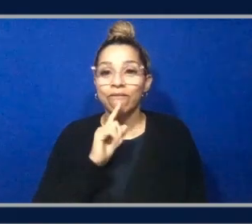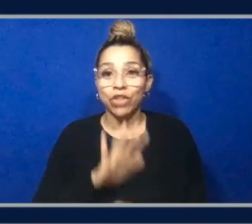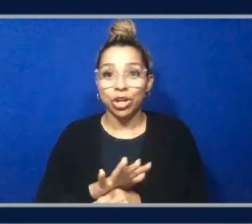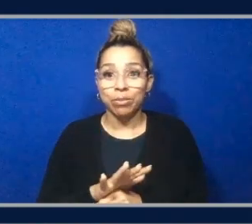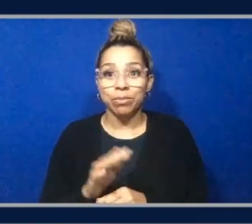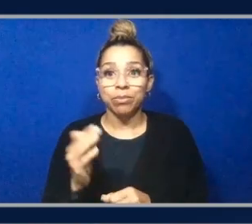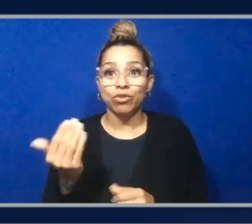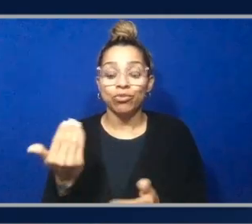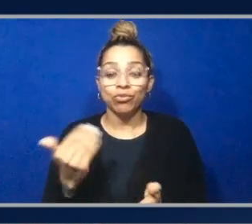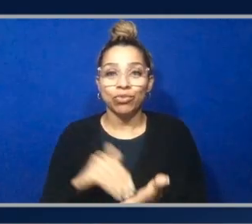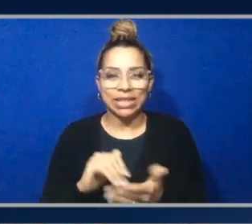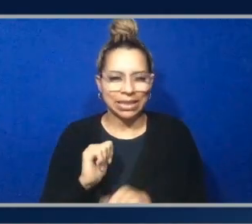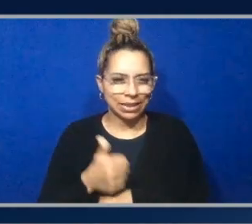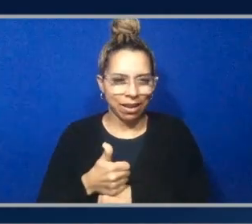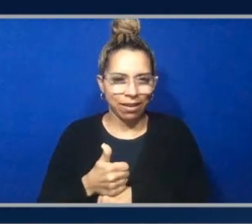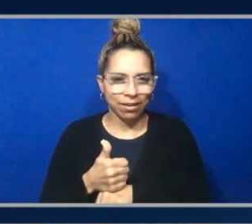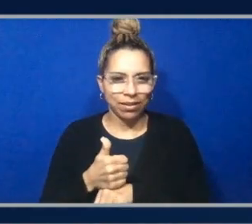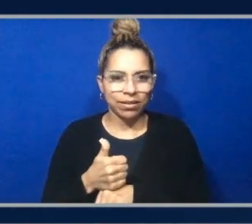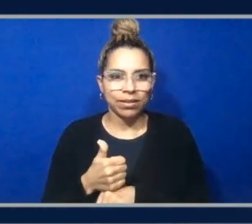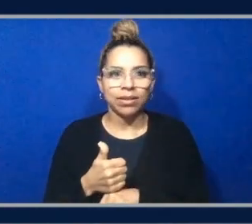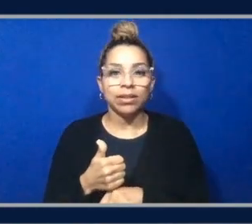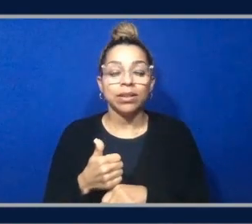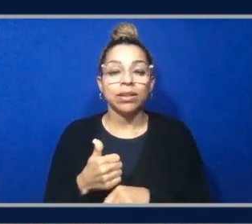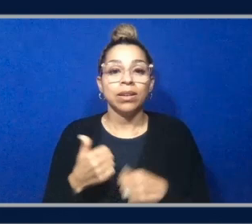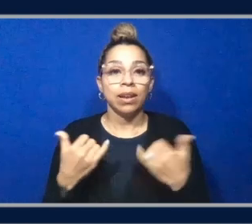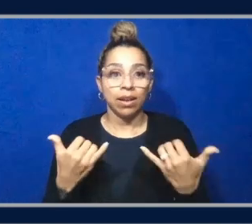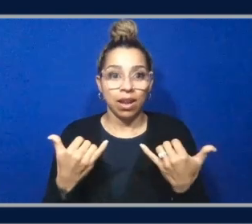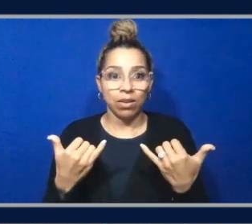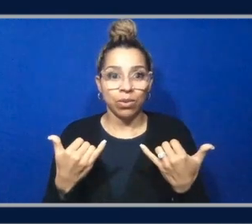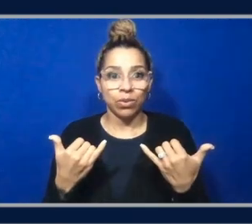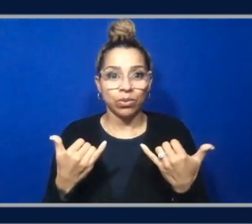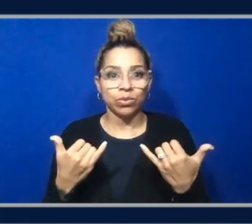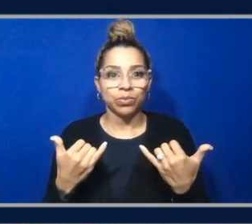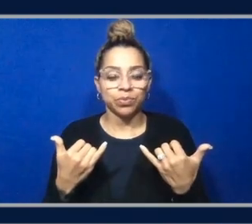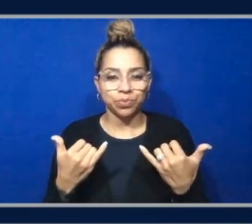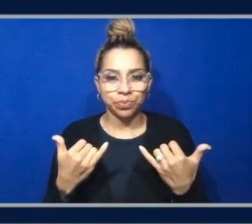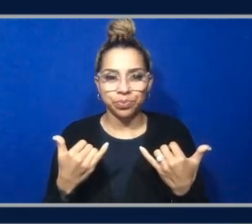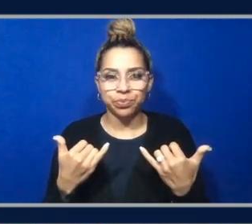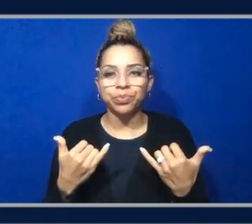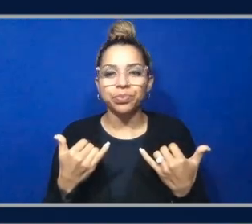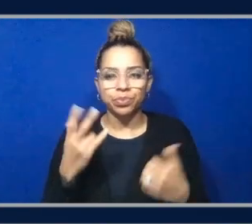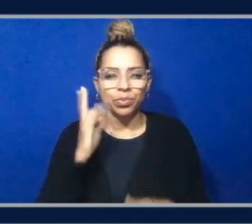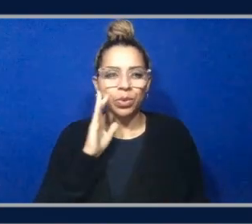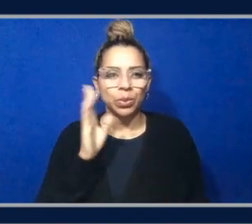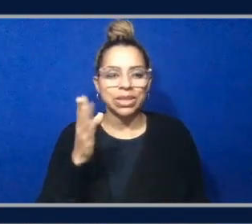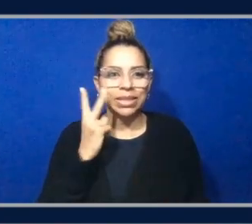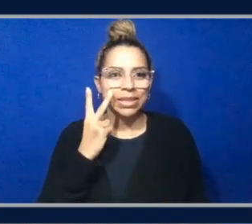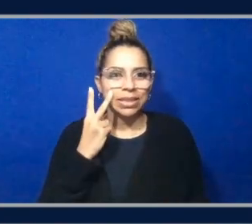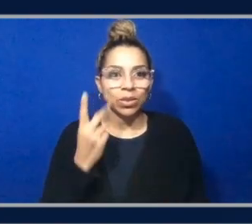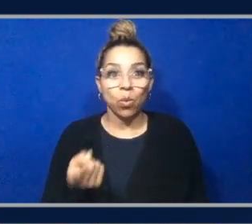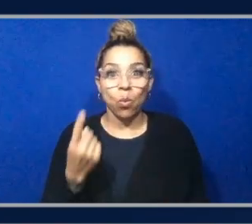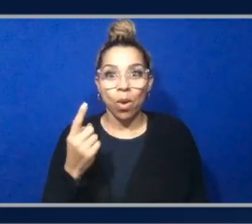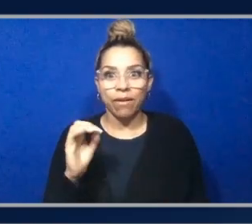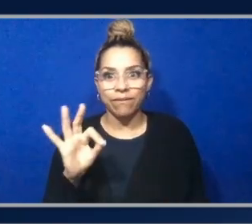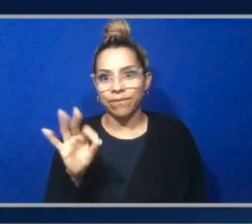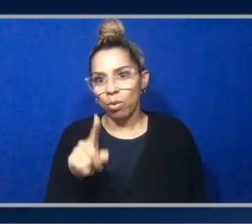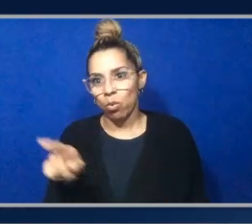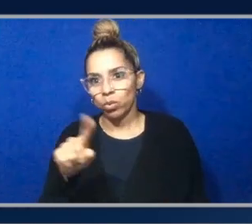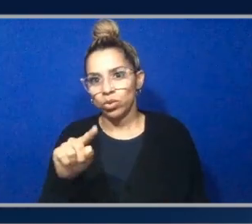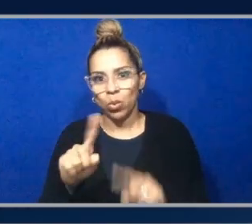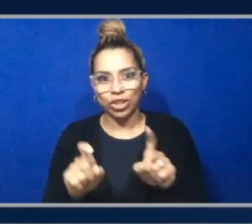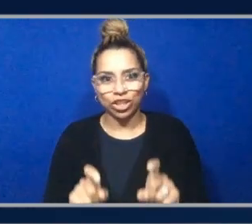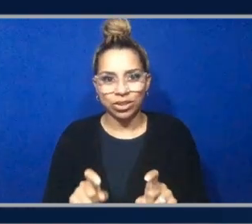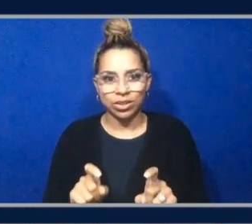And at this point in time, we're going to take a look at one of these questions. So let's choose to see more.